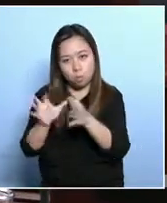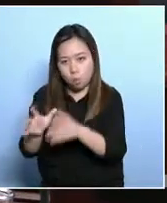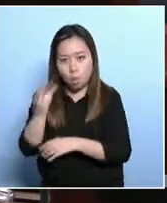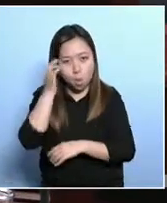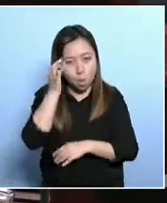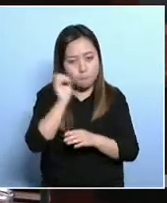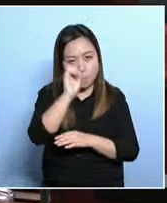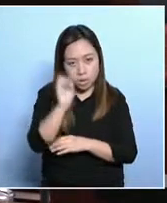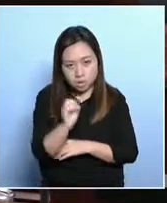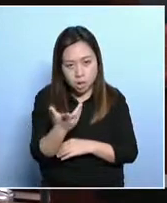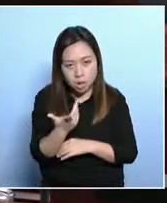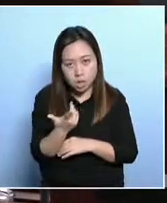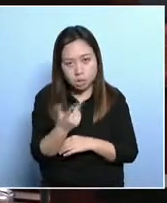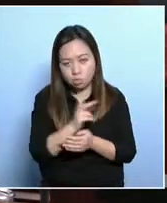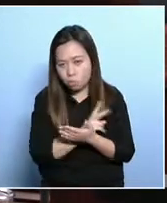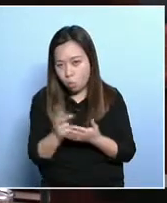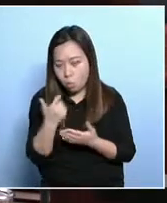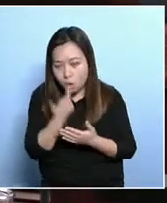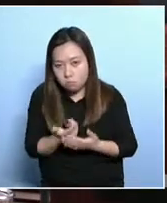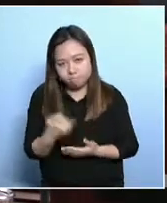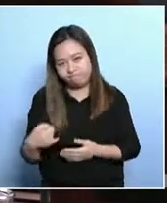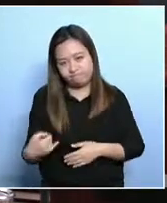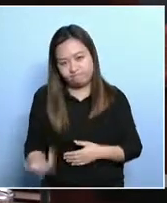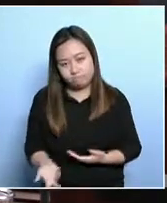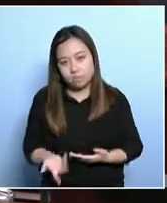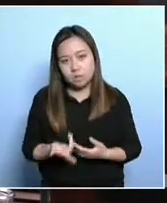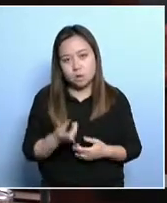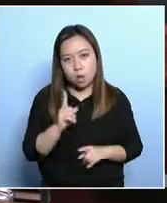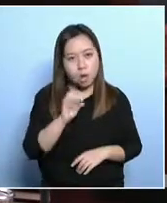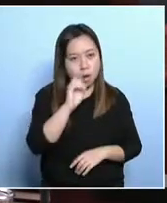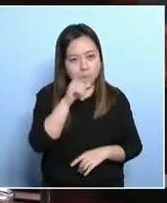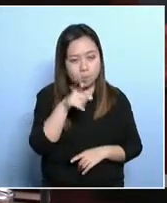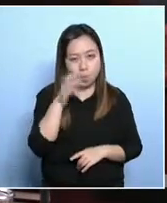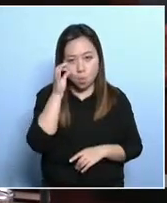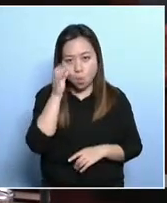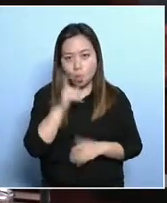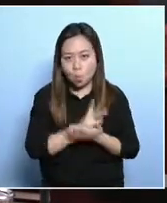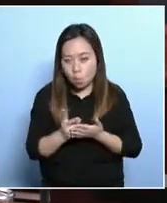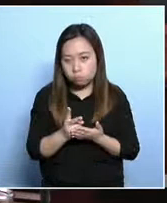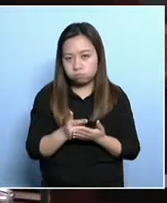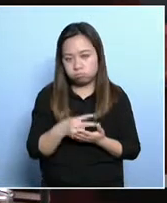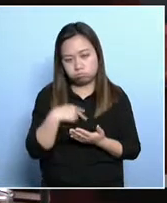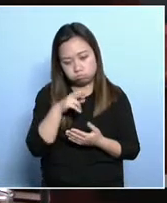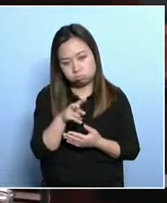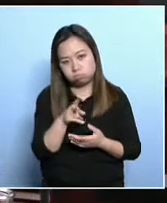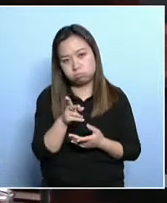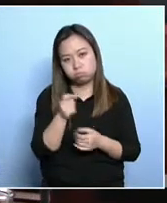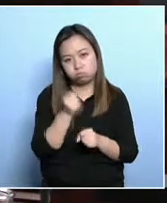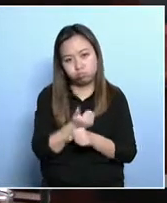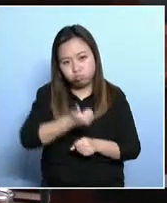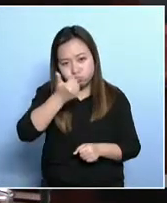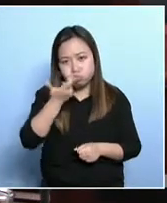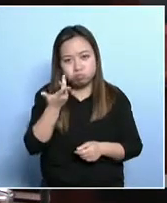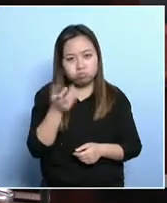Now, concerning the poverty rates of those groups that I mentioned, has there been much improvement? And